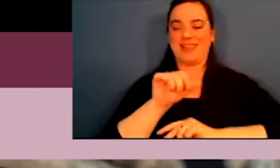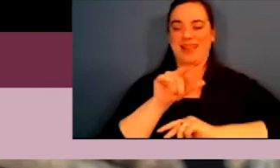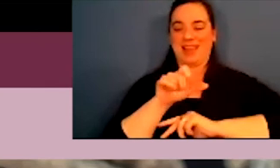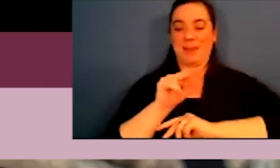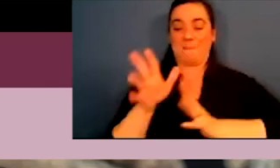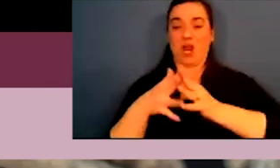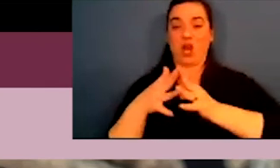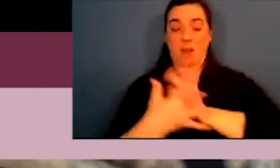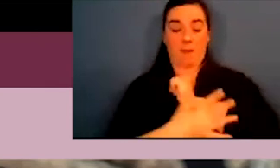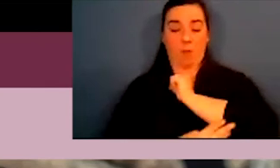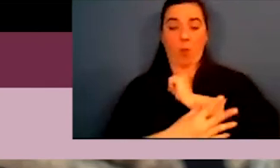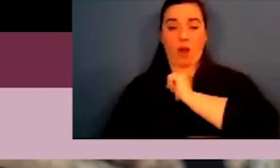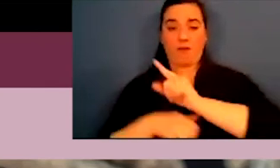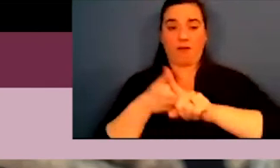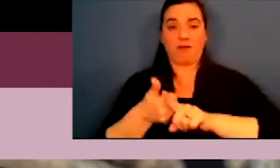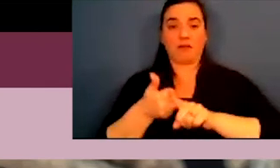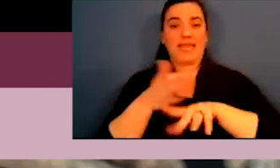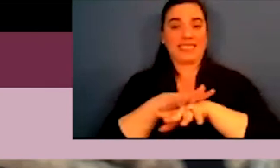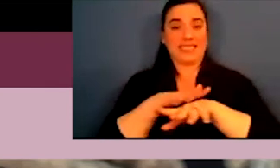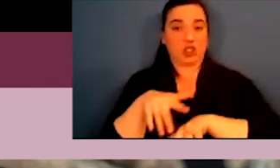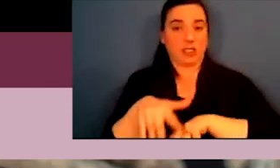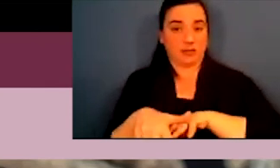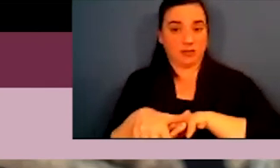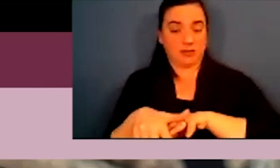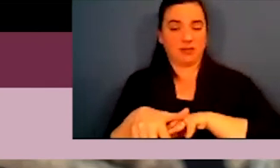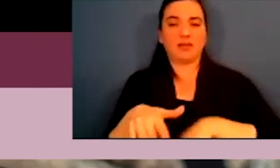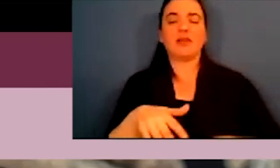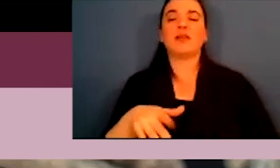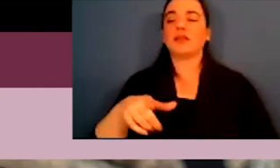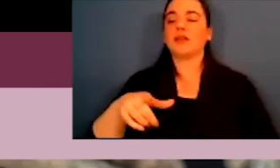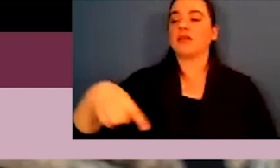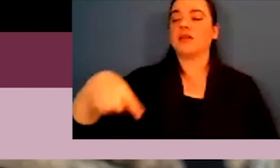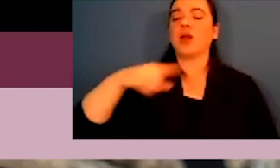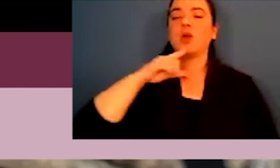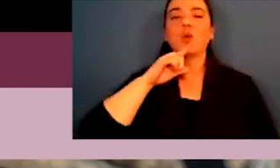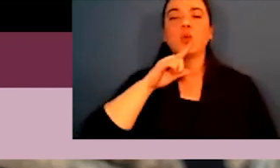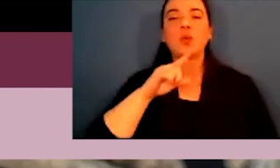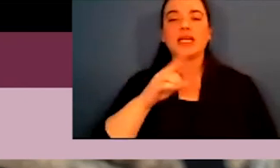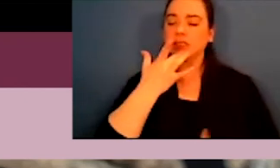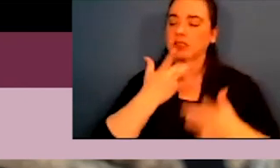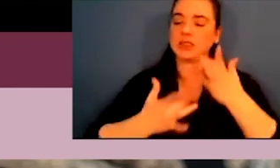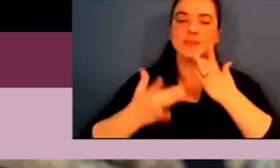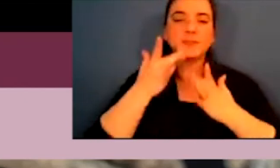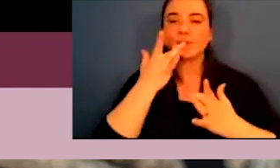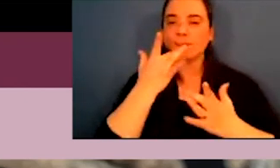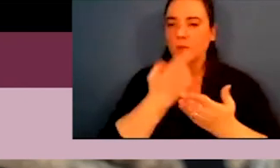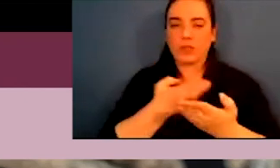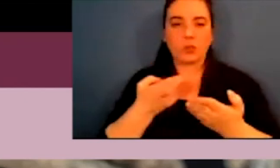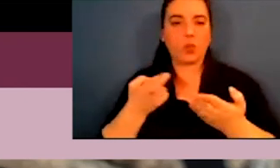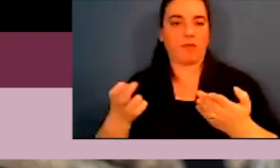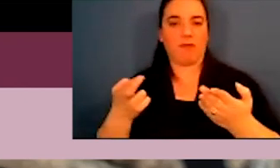of the poverty population in Latin America. So there is, there are extremely